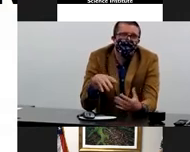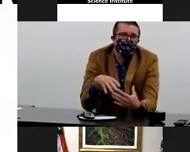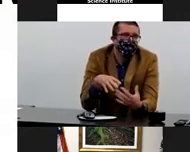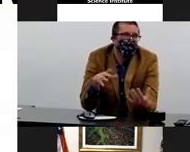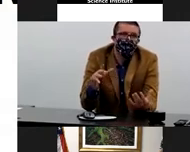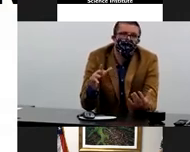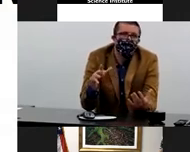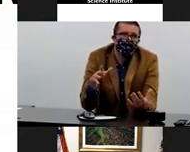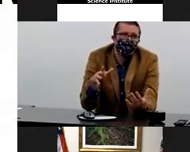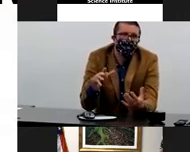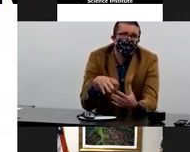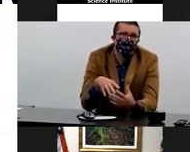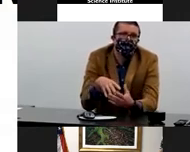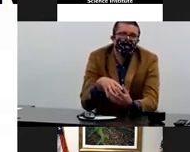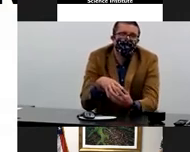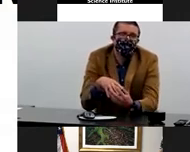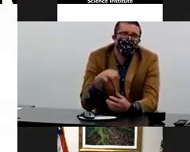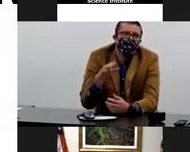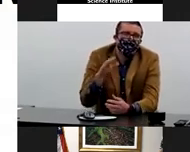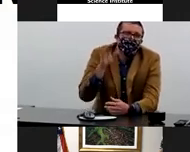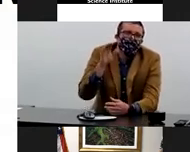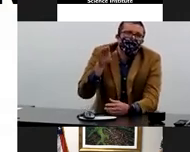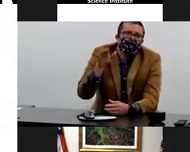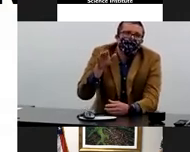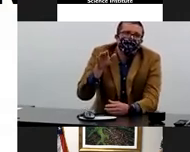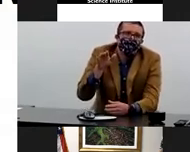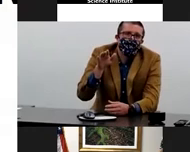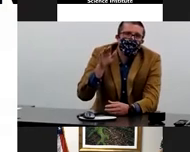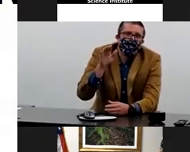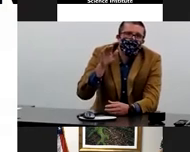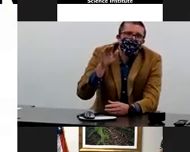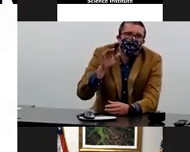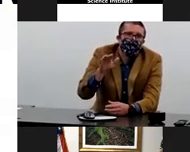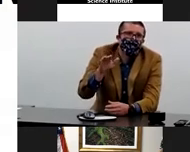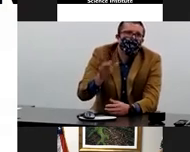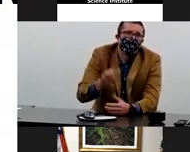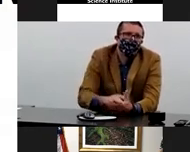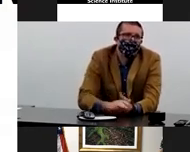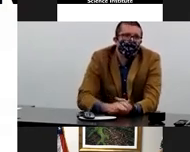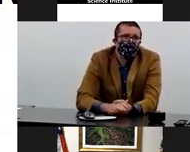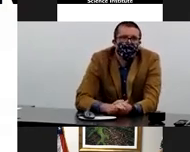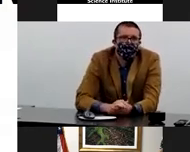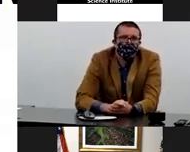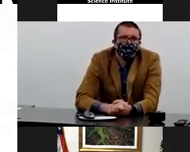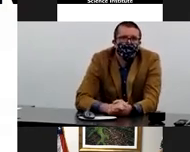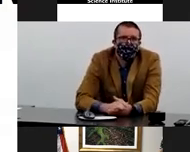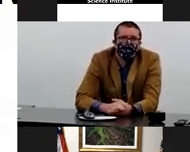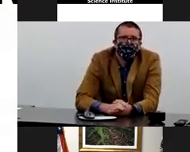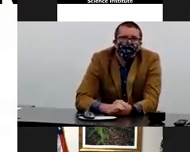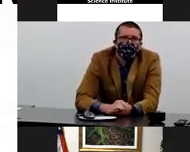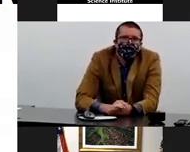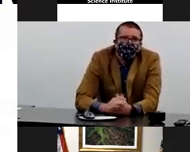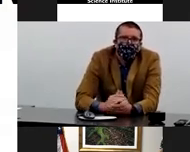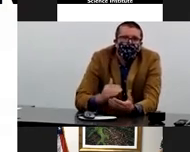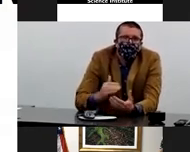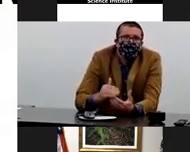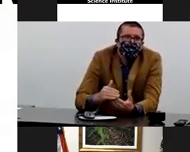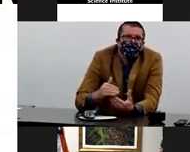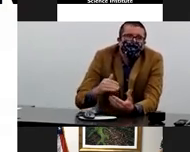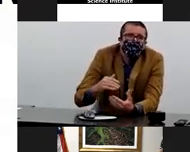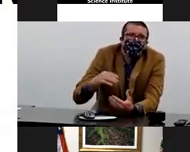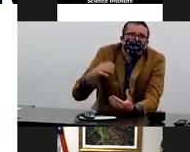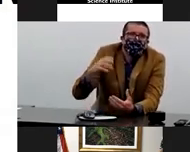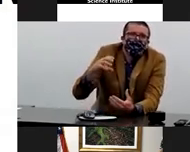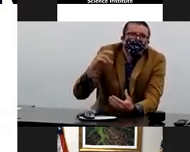going on there. And we don't really have a very good answer. But when we average all of the data that we have so far, the